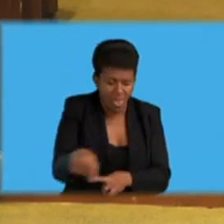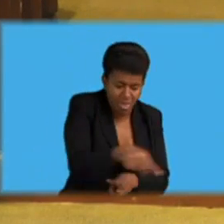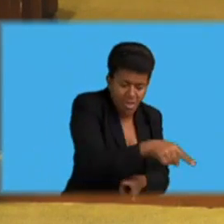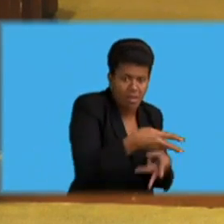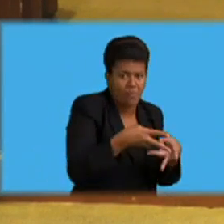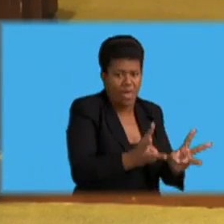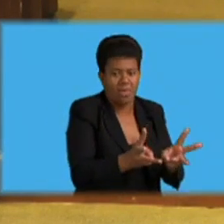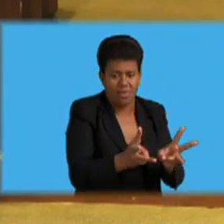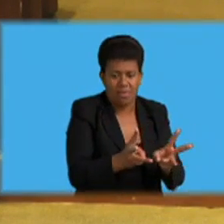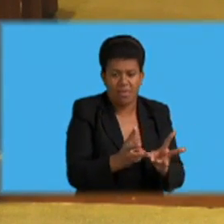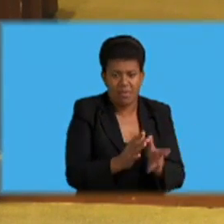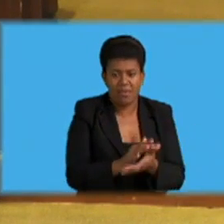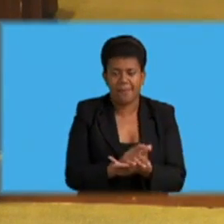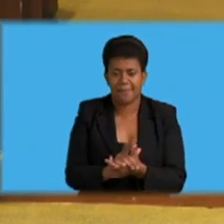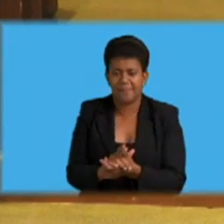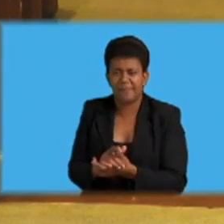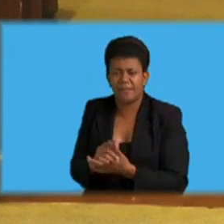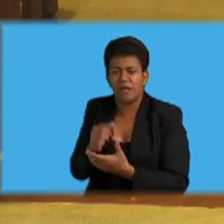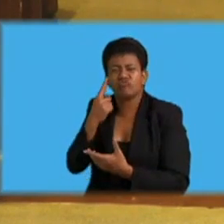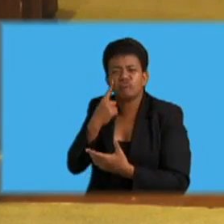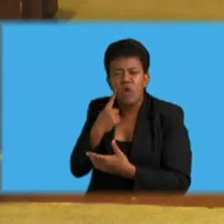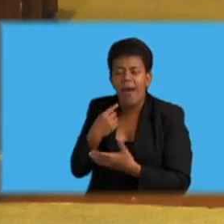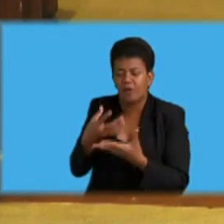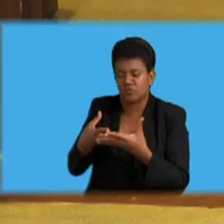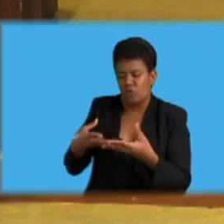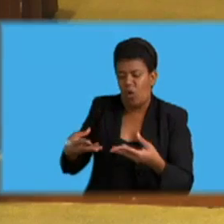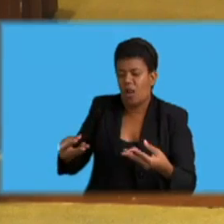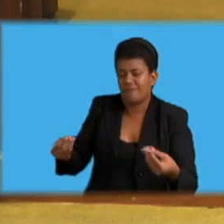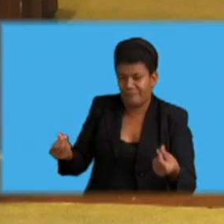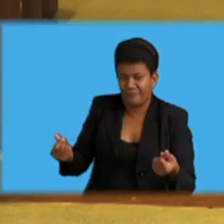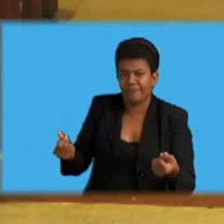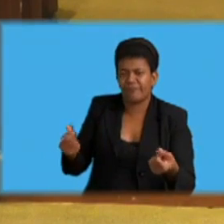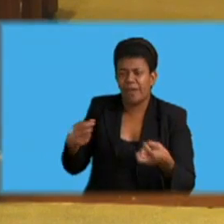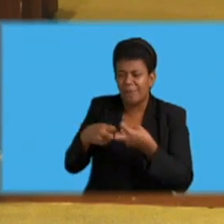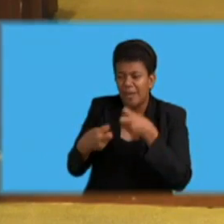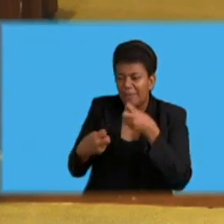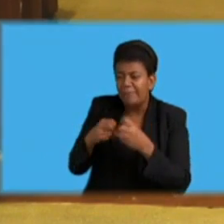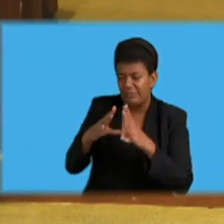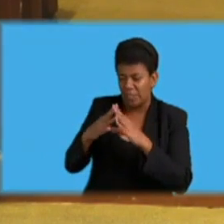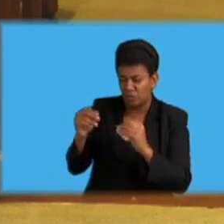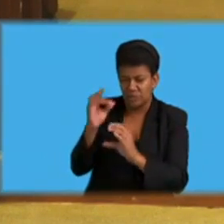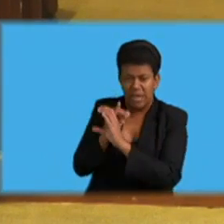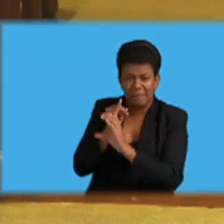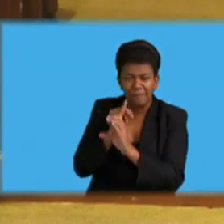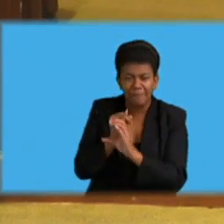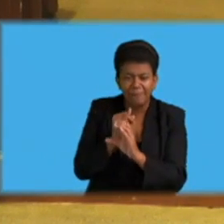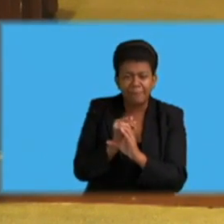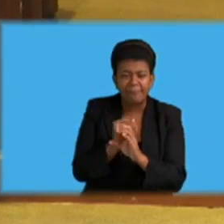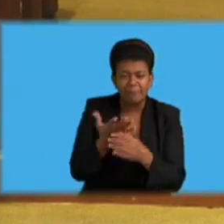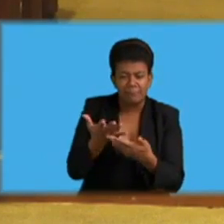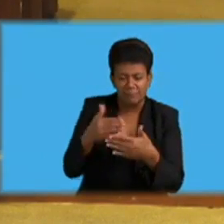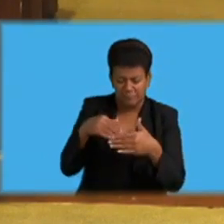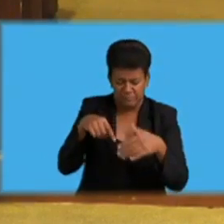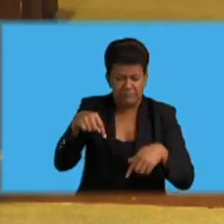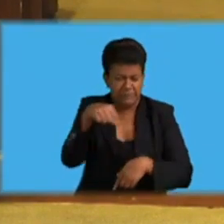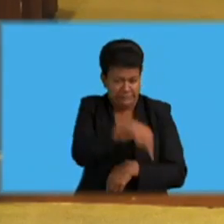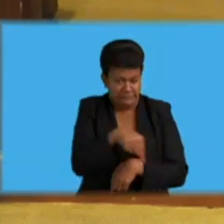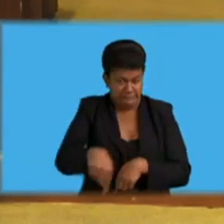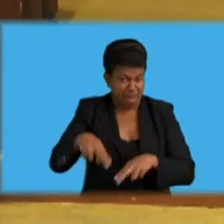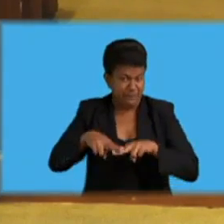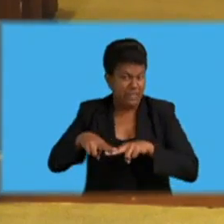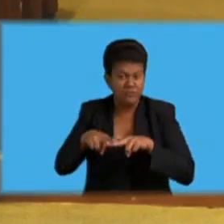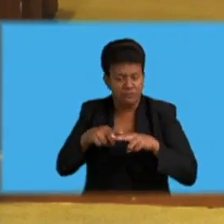addressing some of these alarming increases in sexual offenses in the country. Honorable Deputy Speaker,